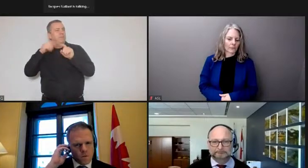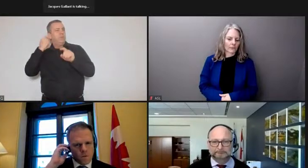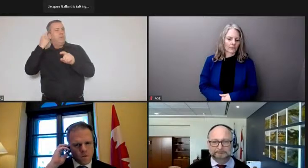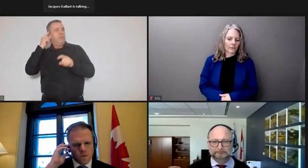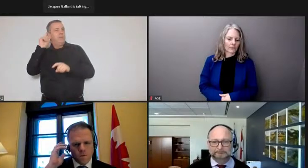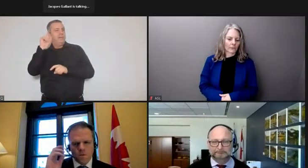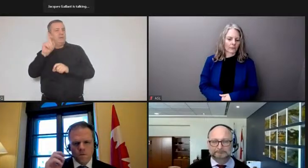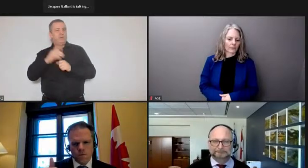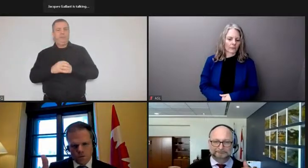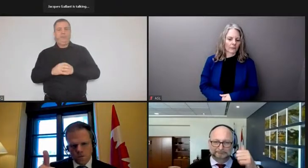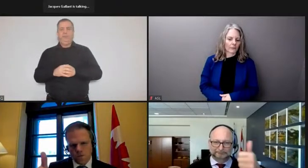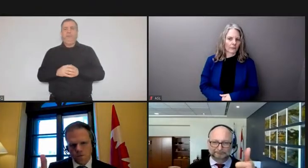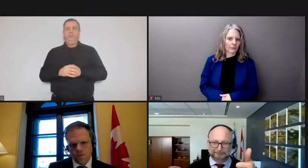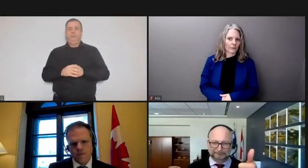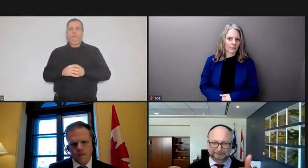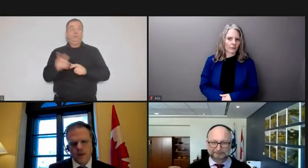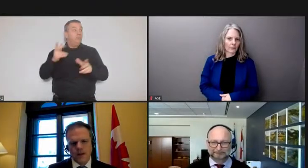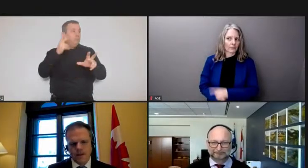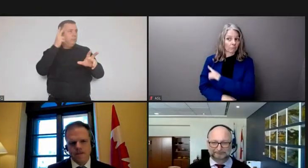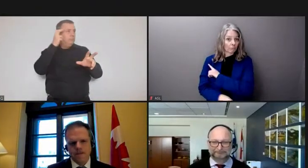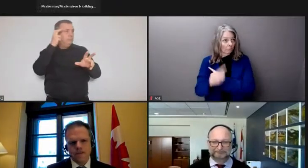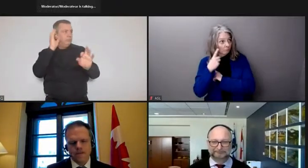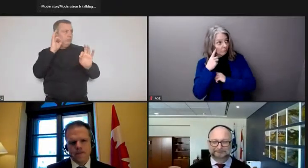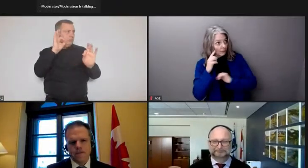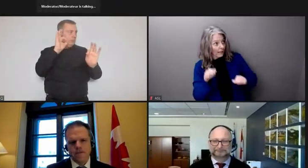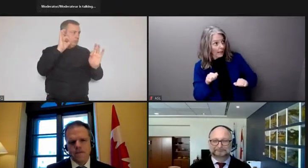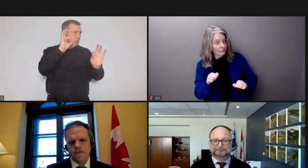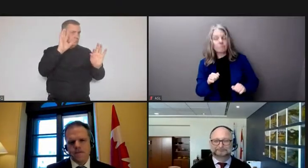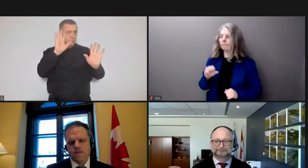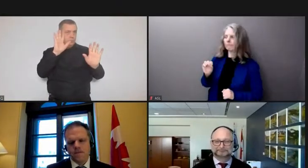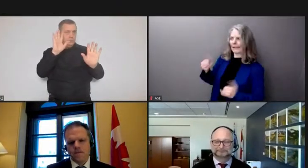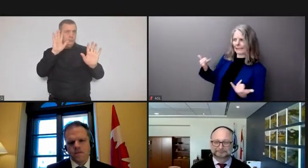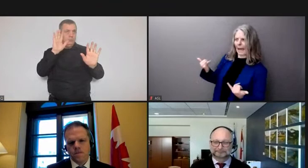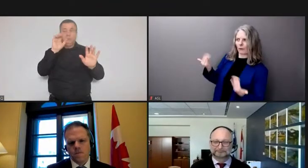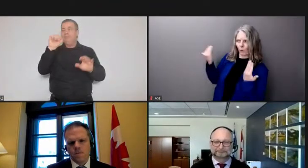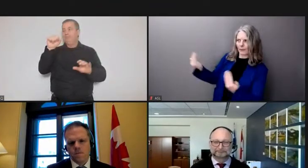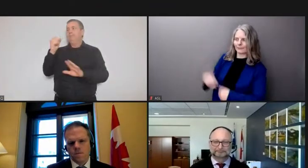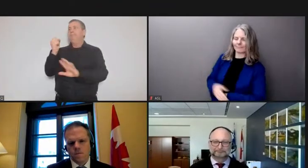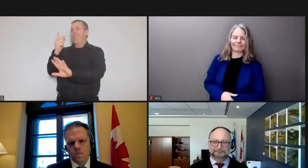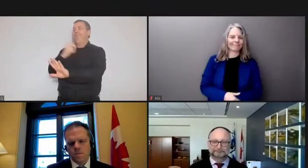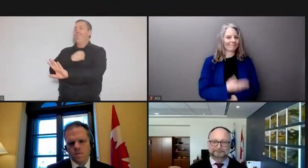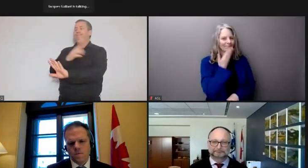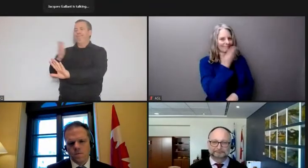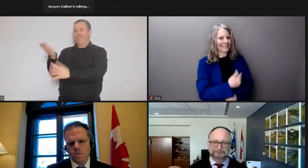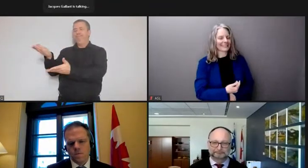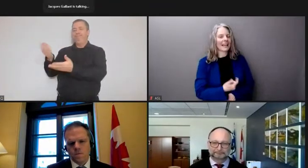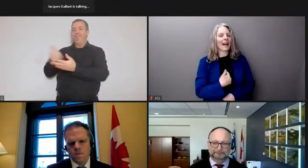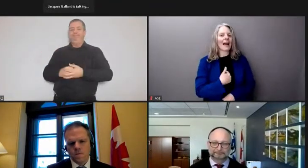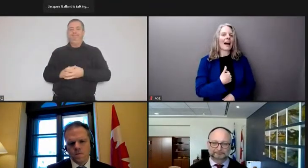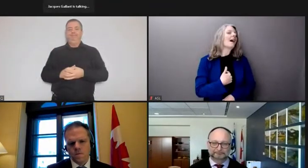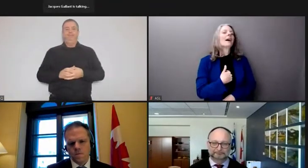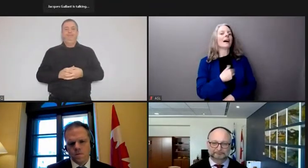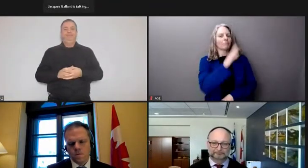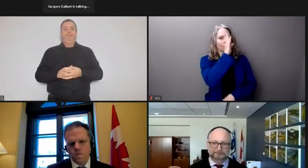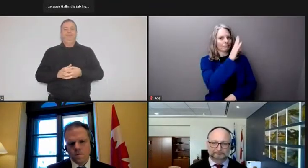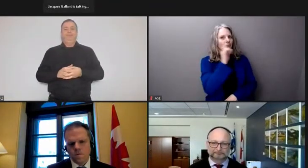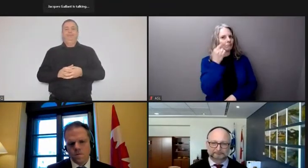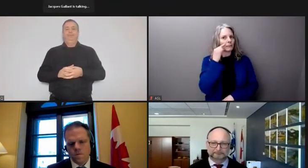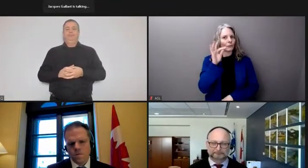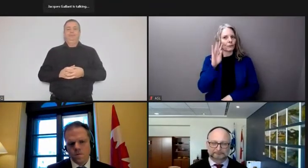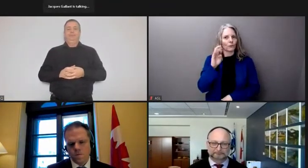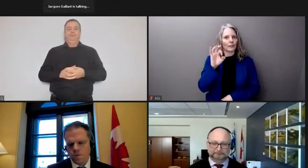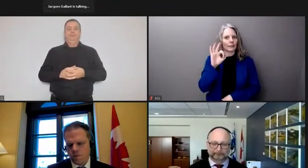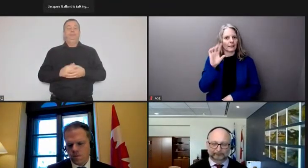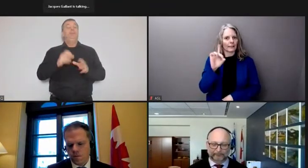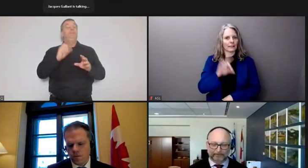hello can you hear me yes we can sorry about that no worries thanks hi my question is the first question Minister Freeland